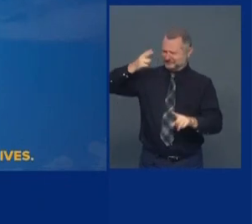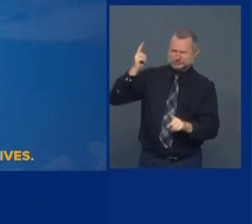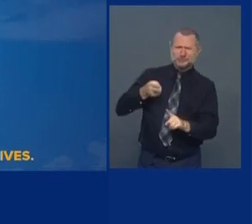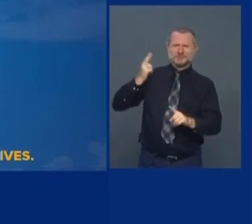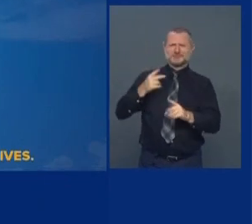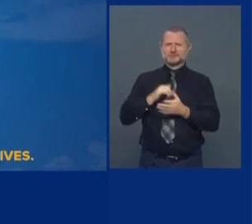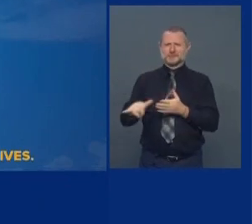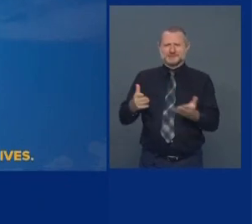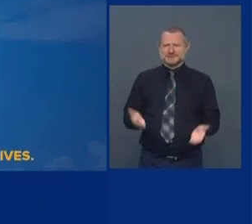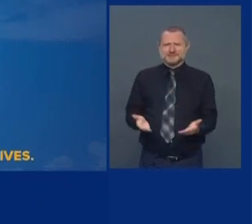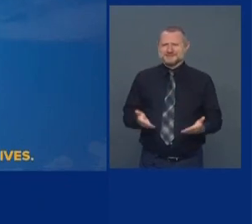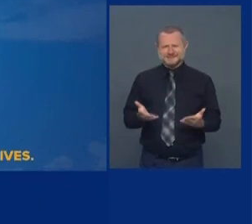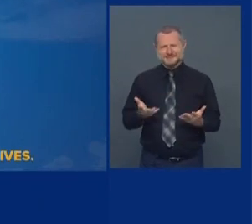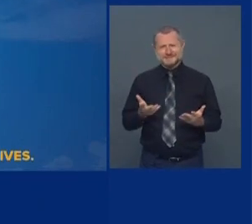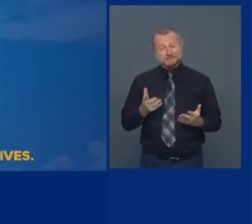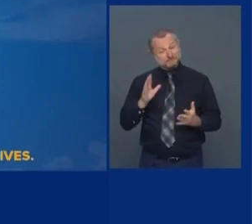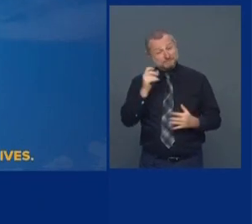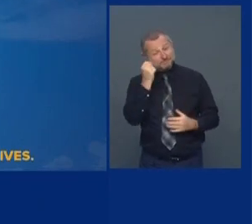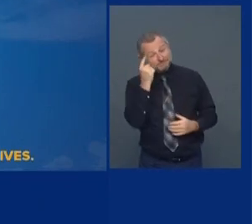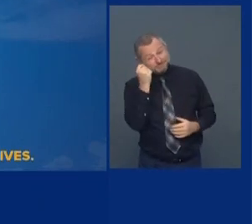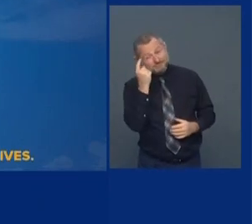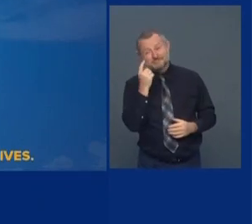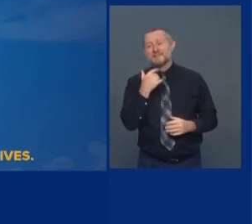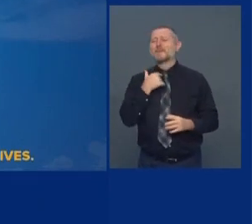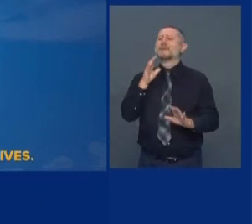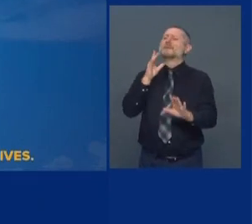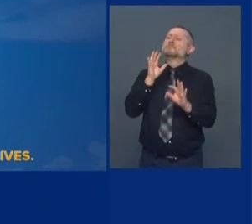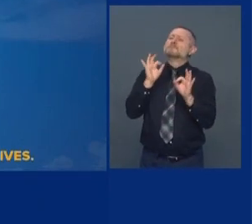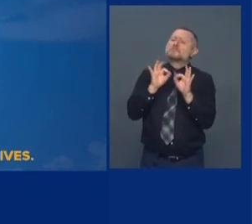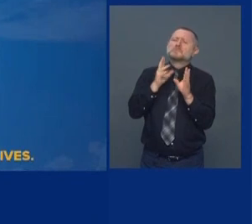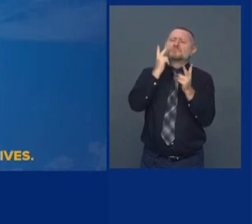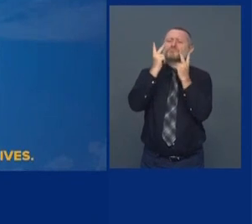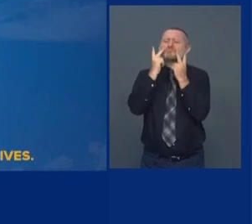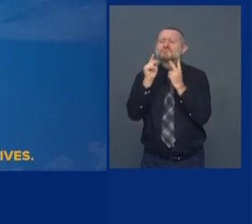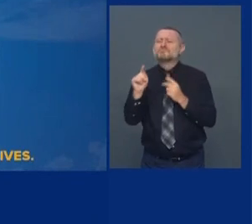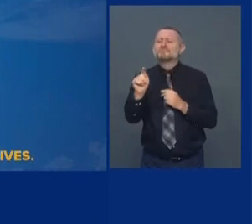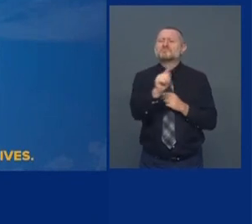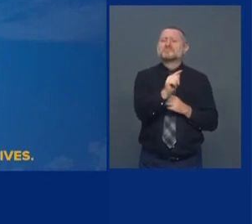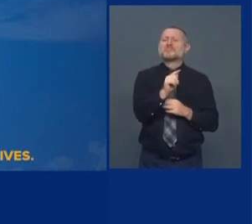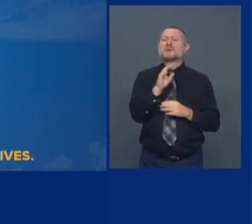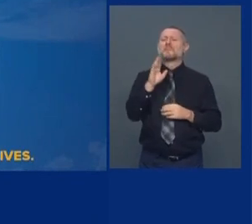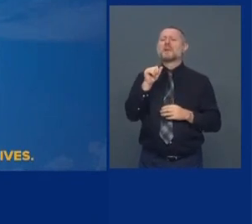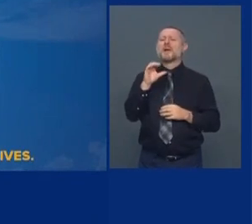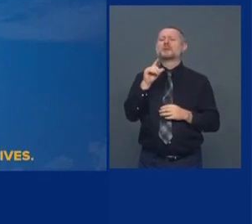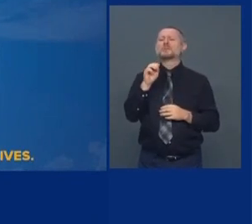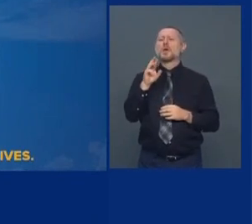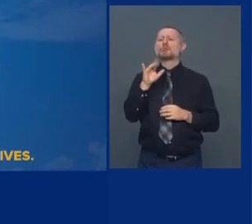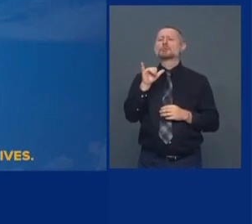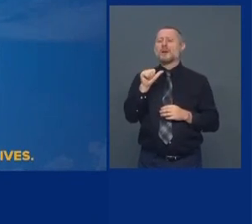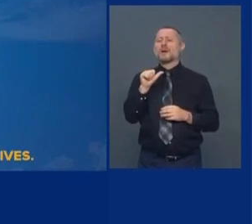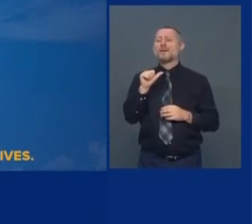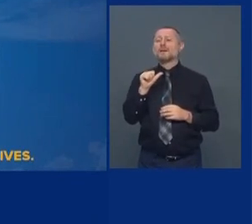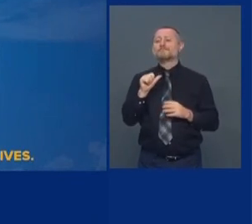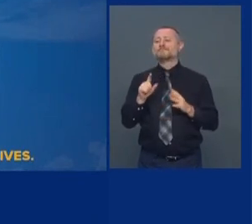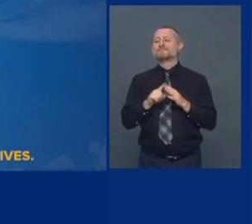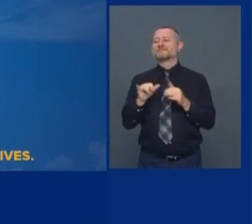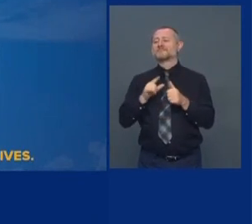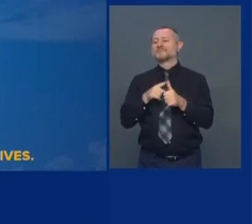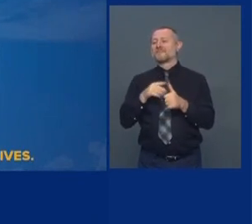you're going to see different factors in this new phase. Flu season is starting.